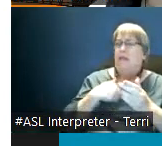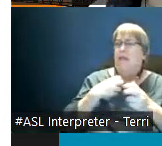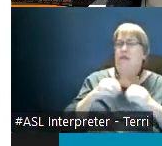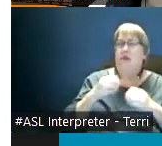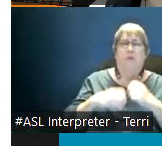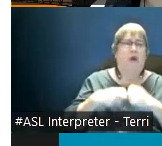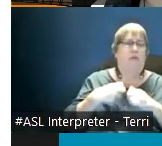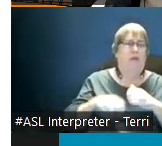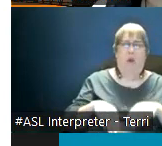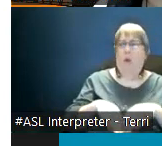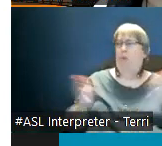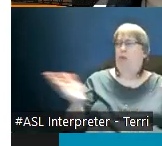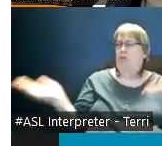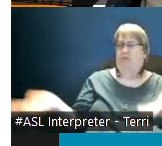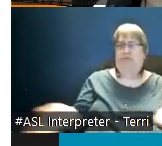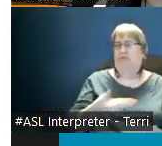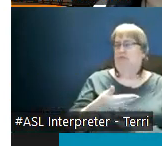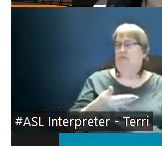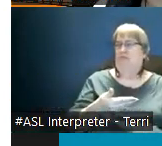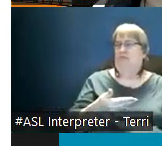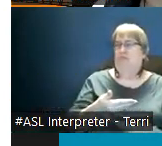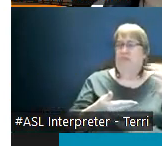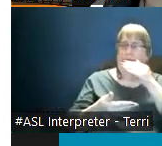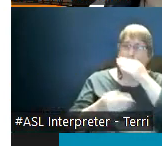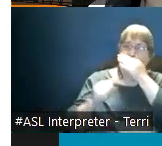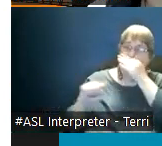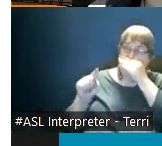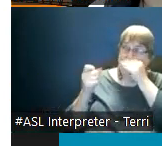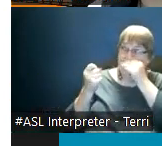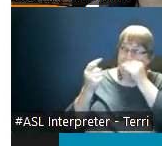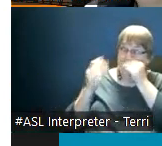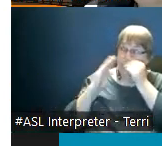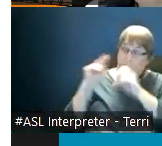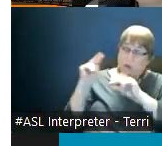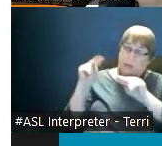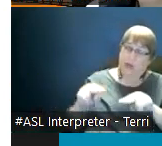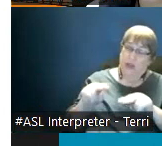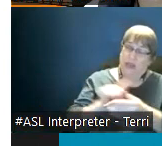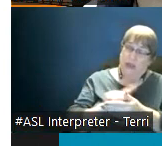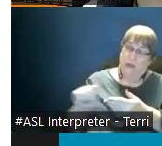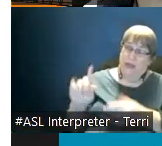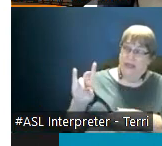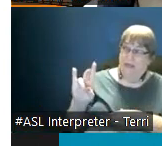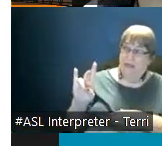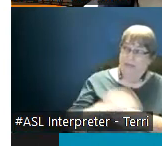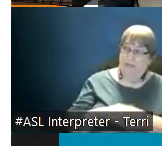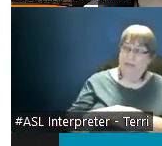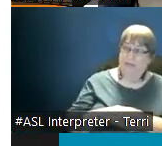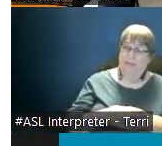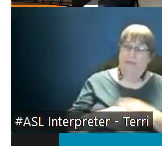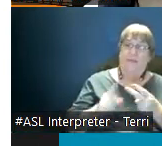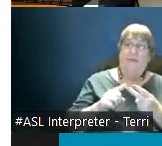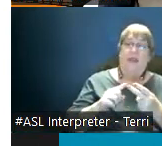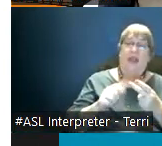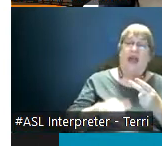open and with the understanding that they should only be looking at week seven others because let's just say it's a